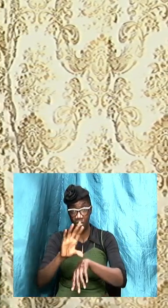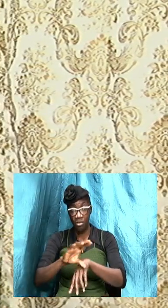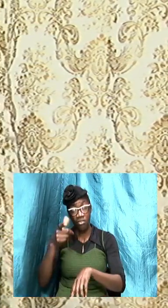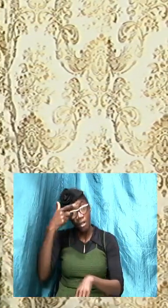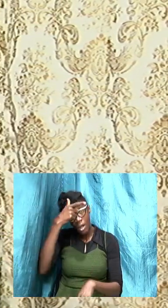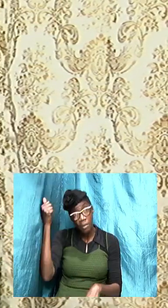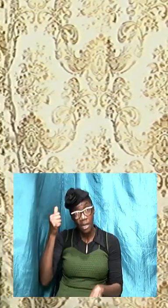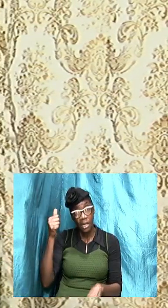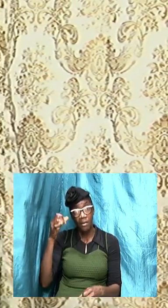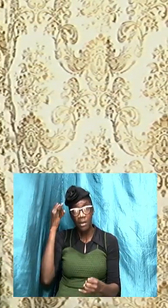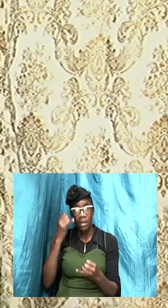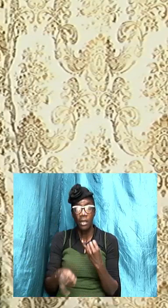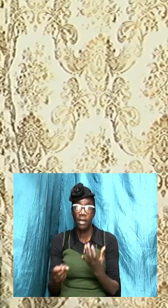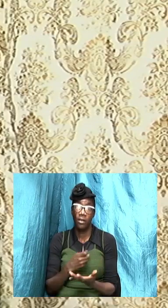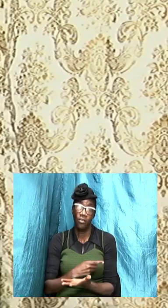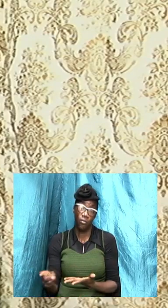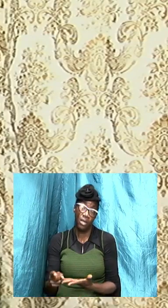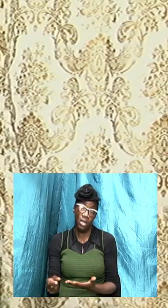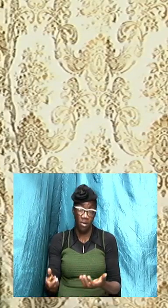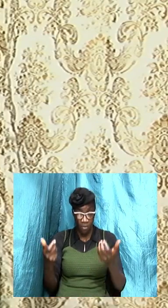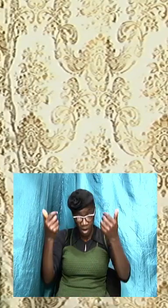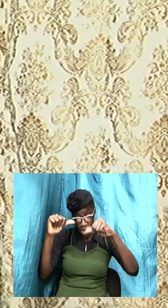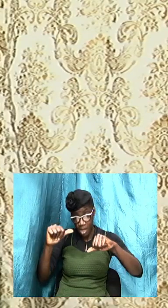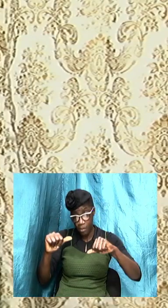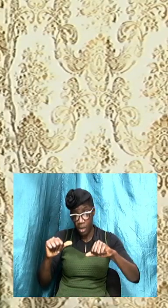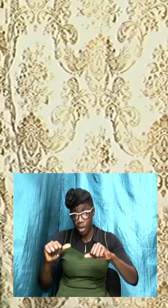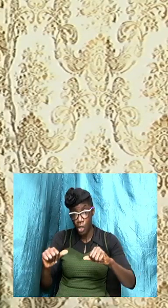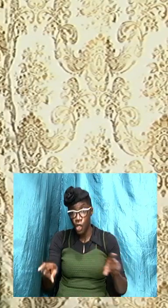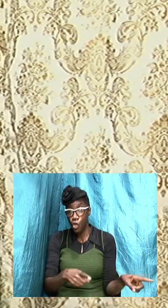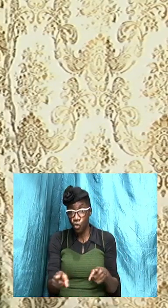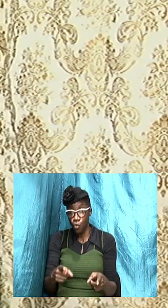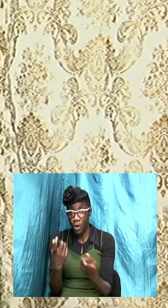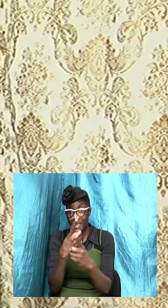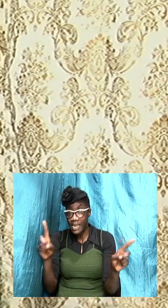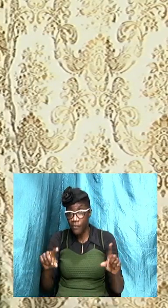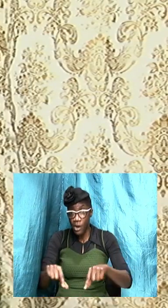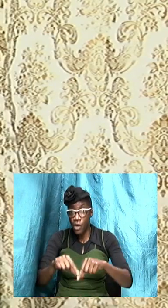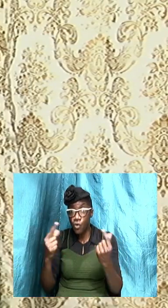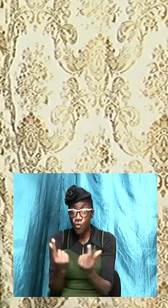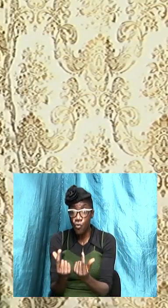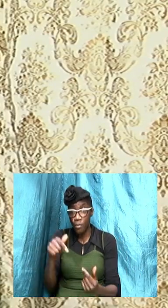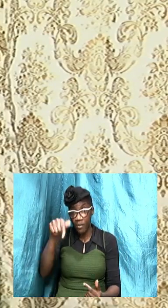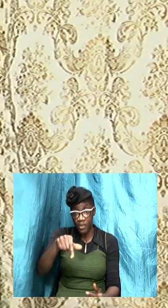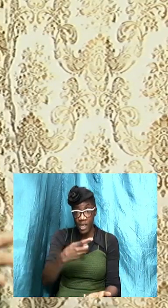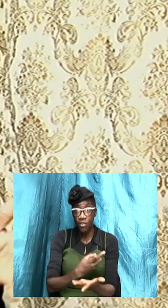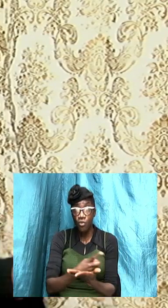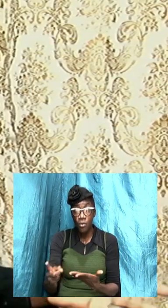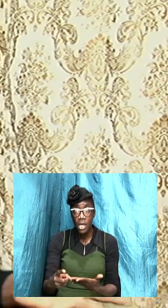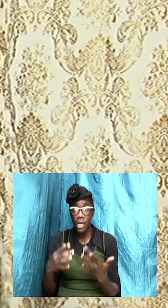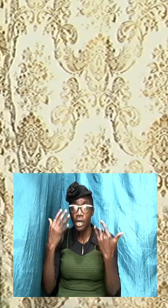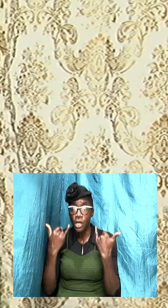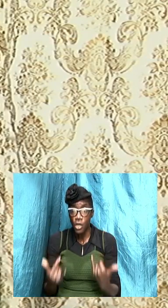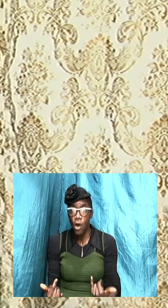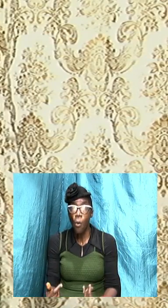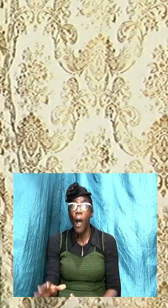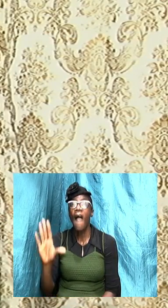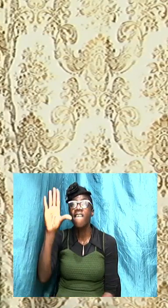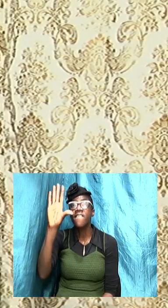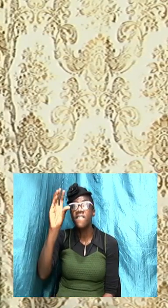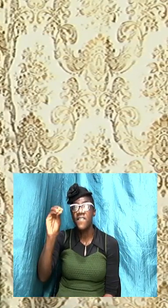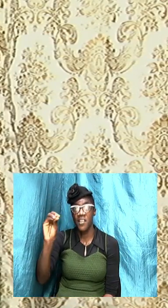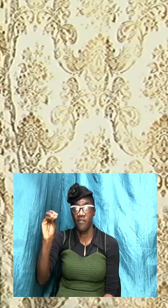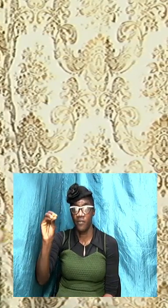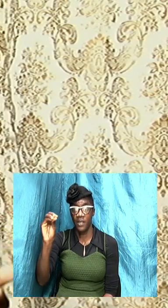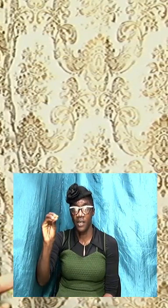last week we were able to do the different groups this week we are down to 50 when we come church on